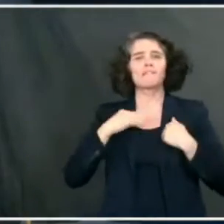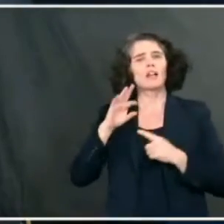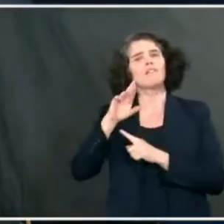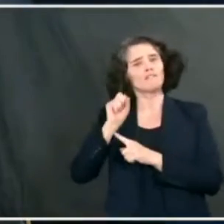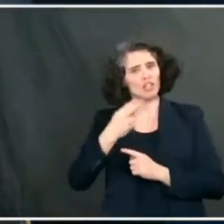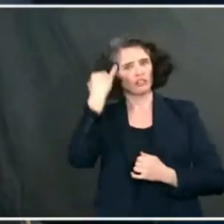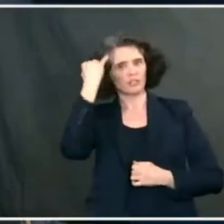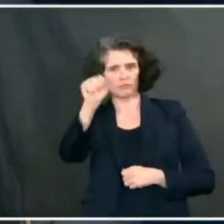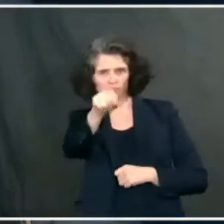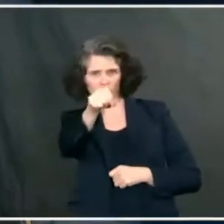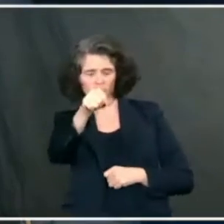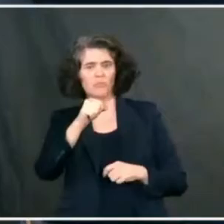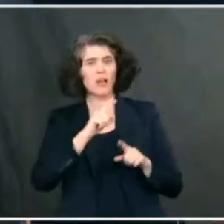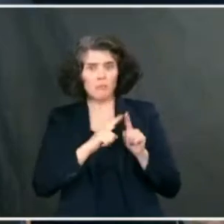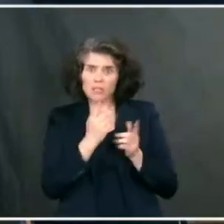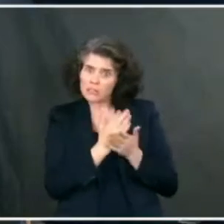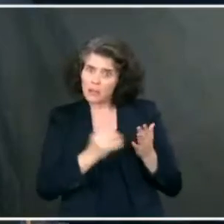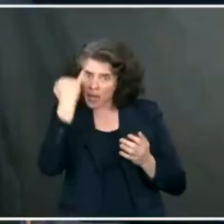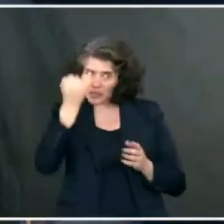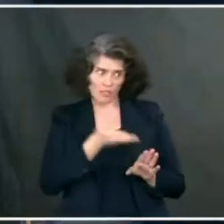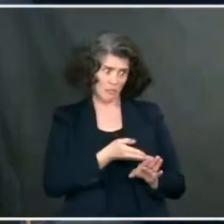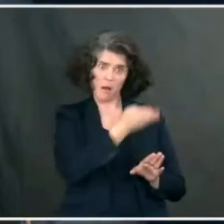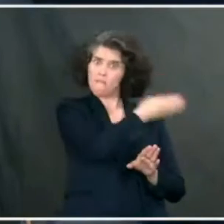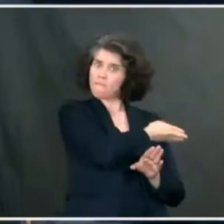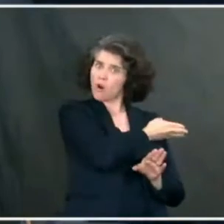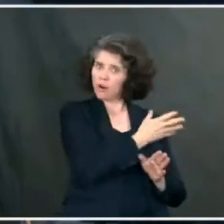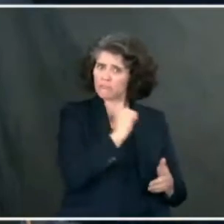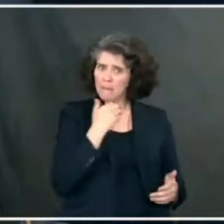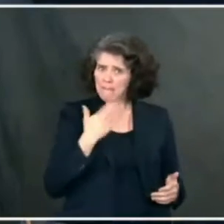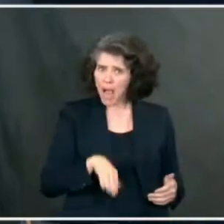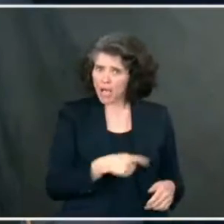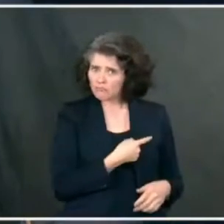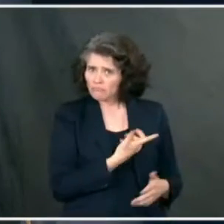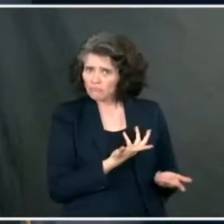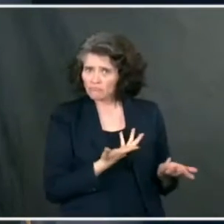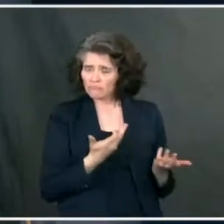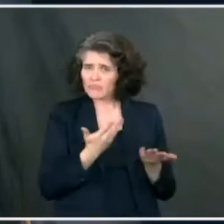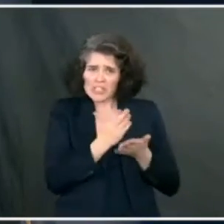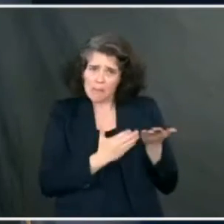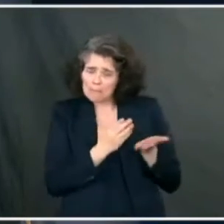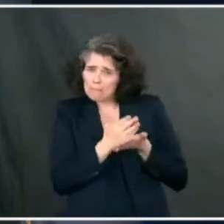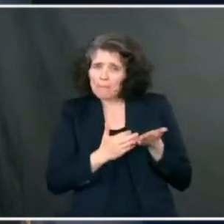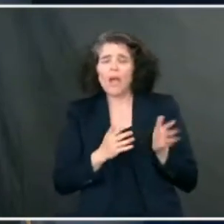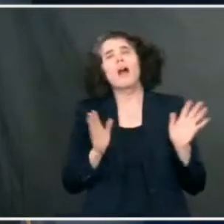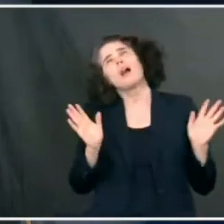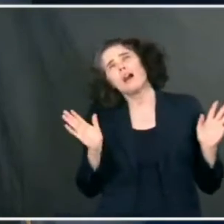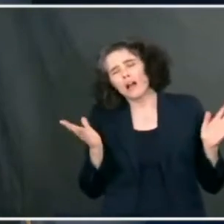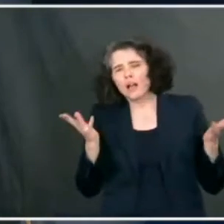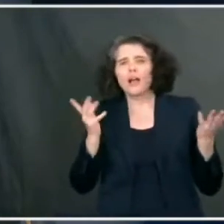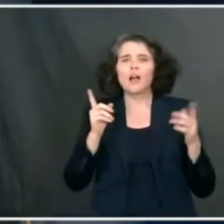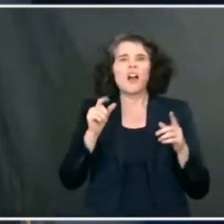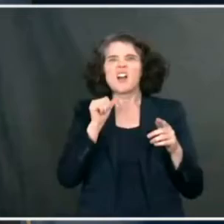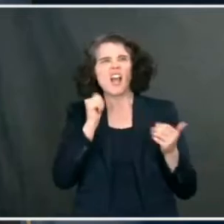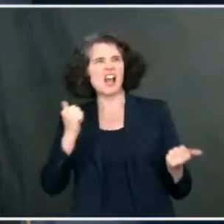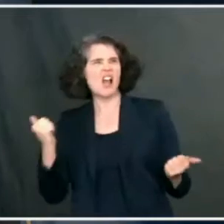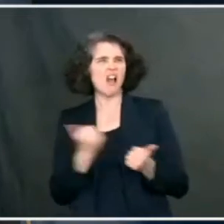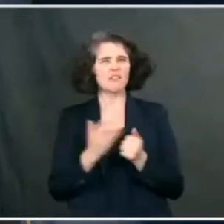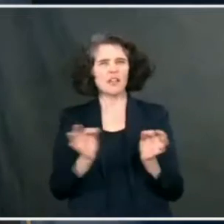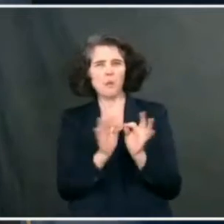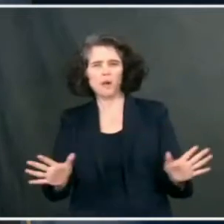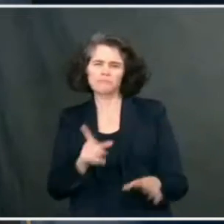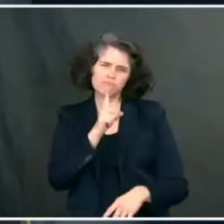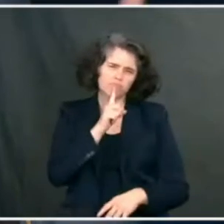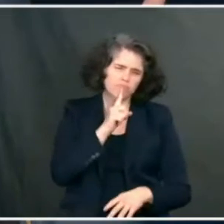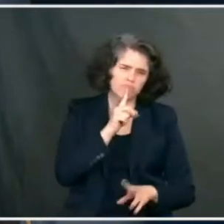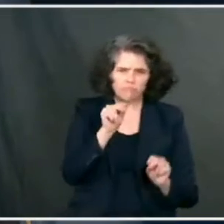also some ideas that were not bad ideas with the previous administration. You can't say it was absolutely not usable